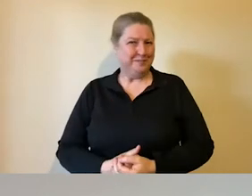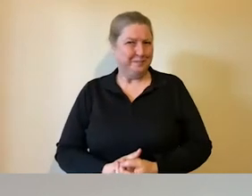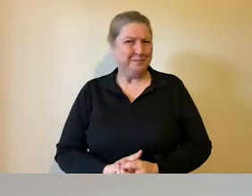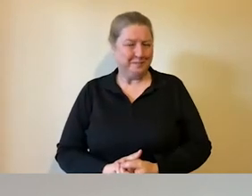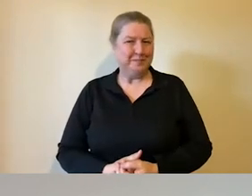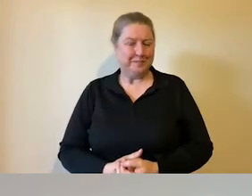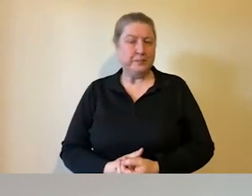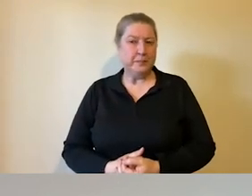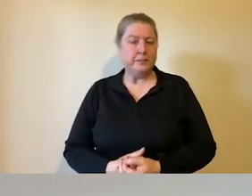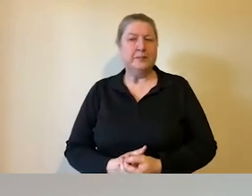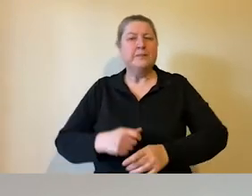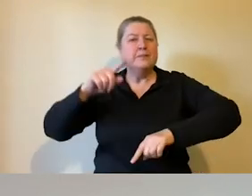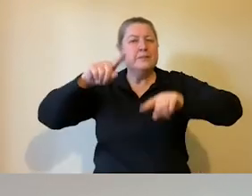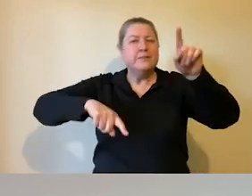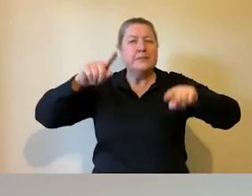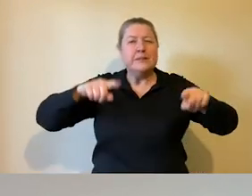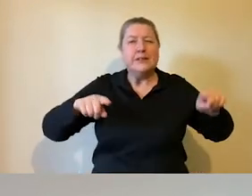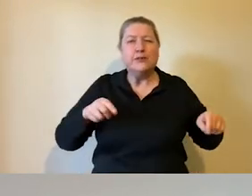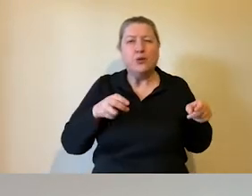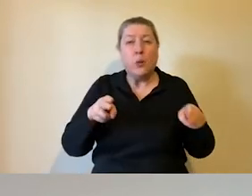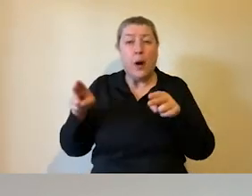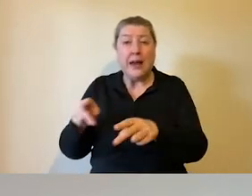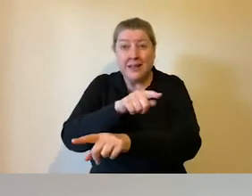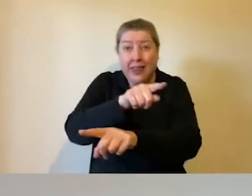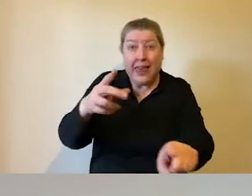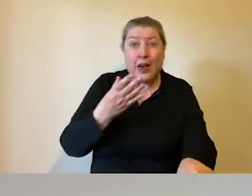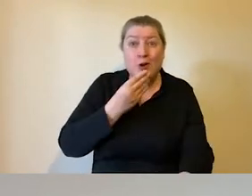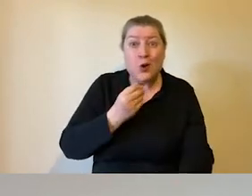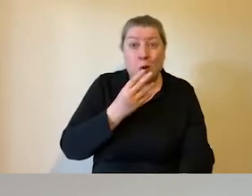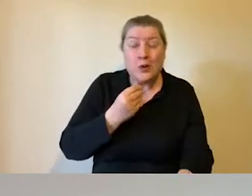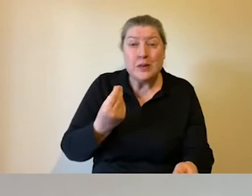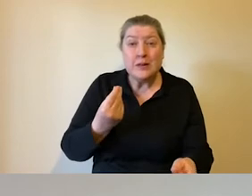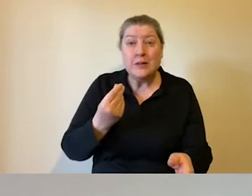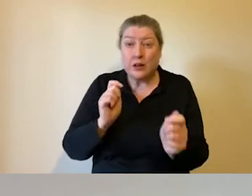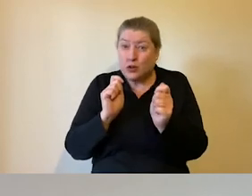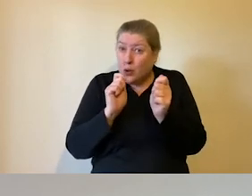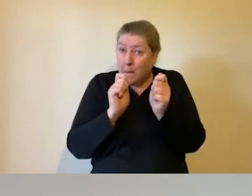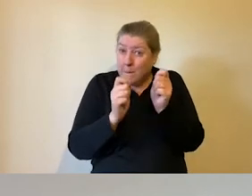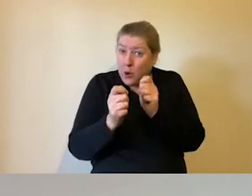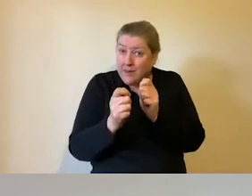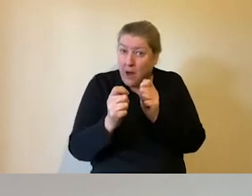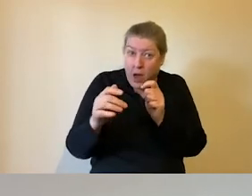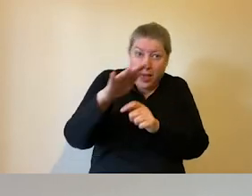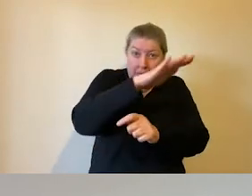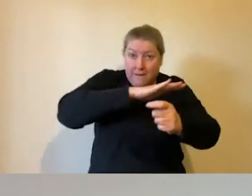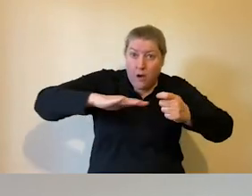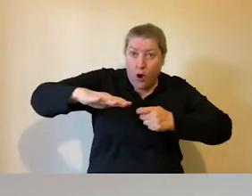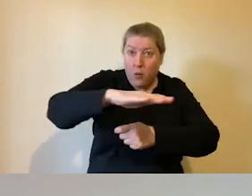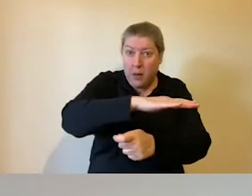variety of approaches that they could use to either modify the environment in that gallery,